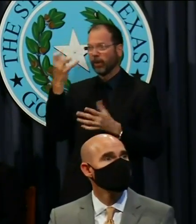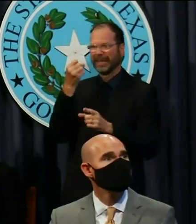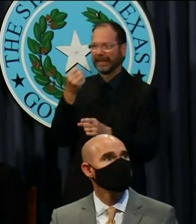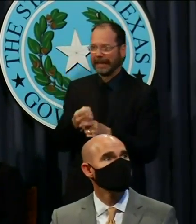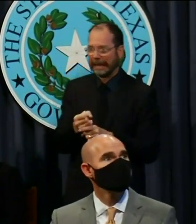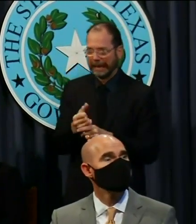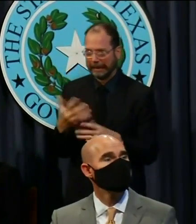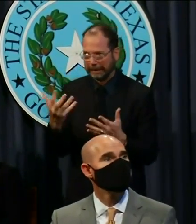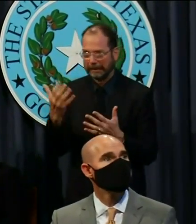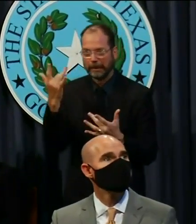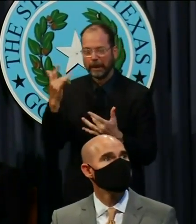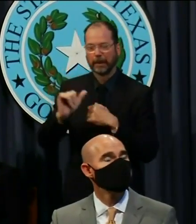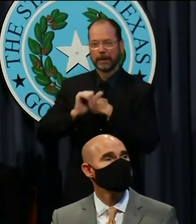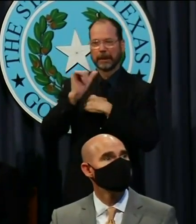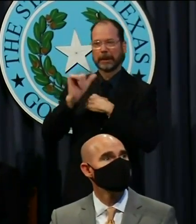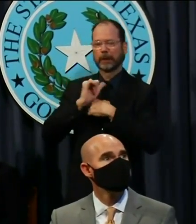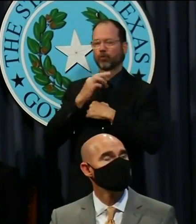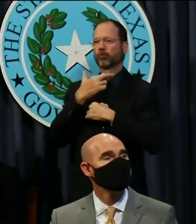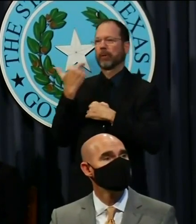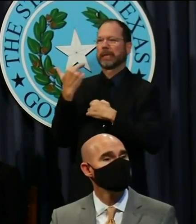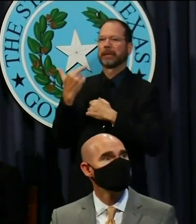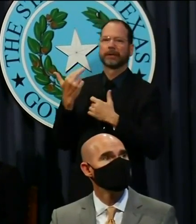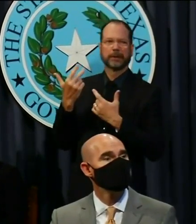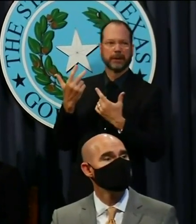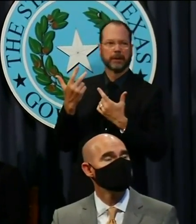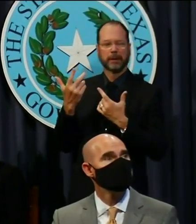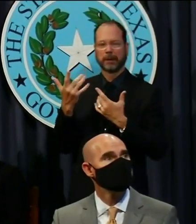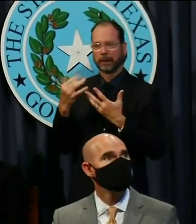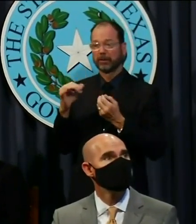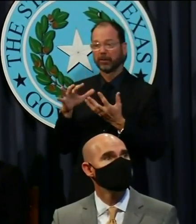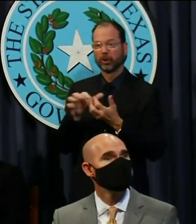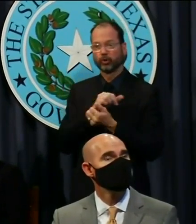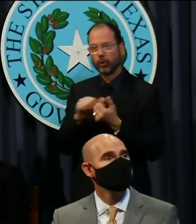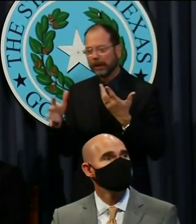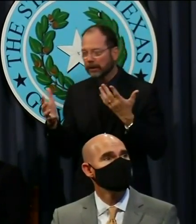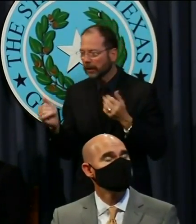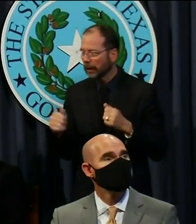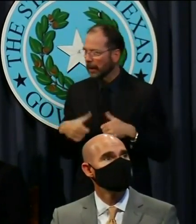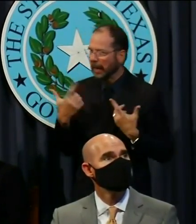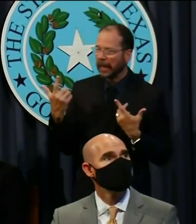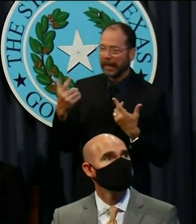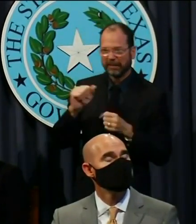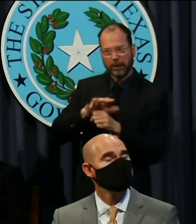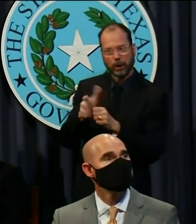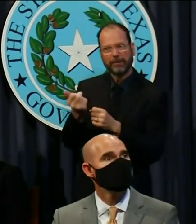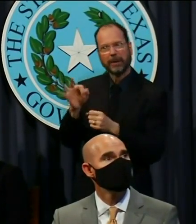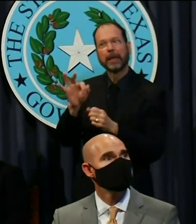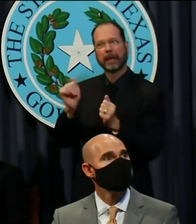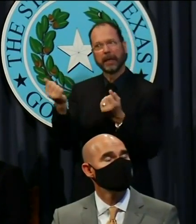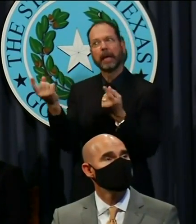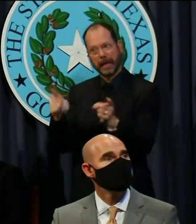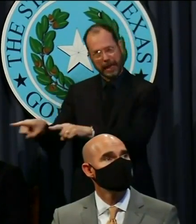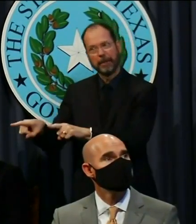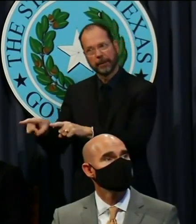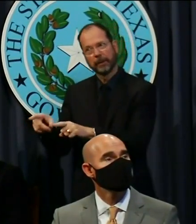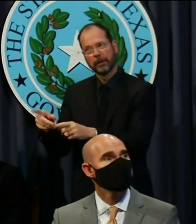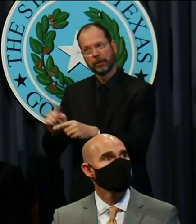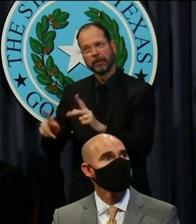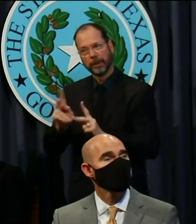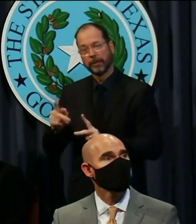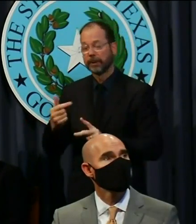risk, the danger, the devastation, the destruction, the loss of life that COVID-19 can cause. I